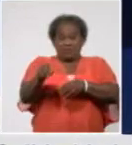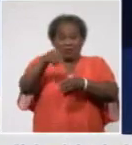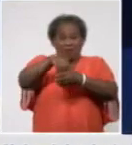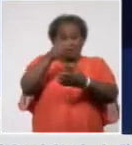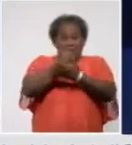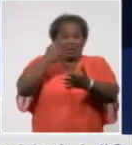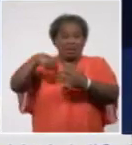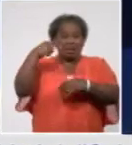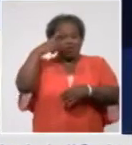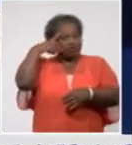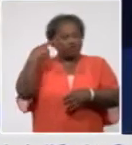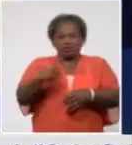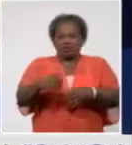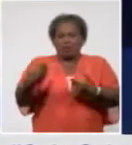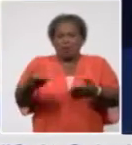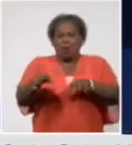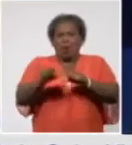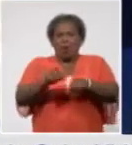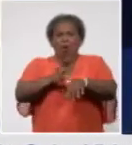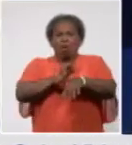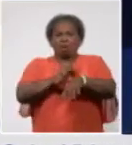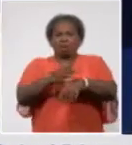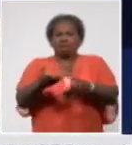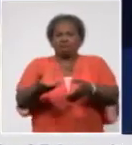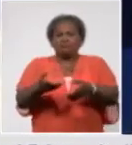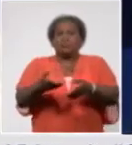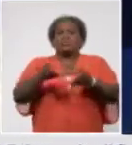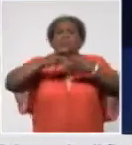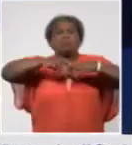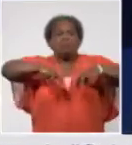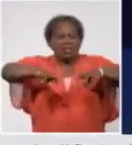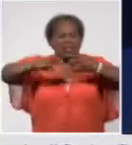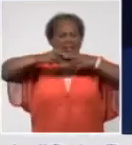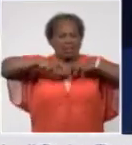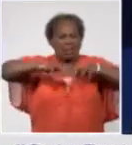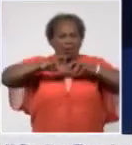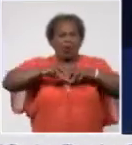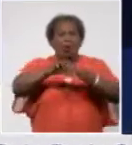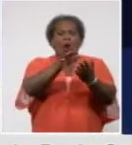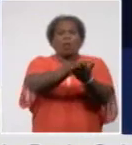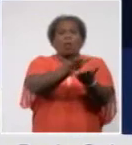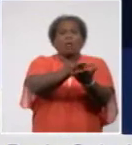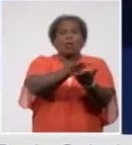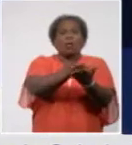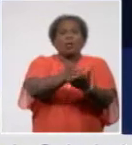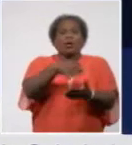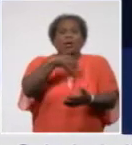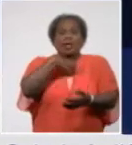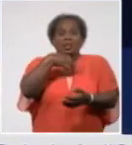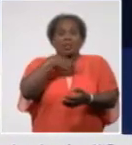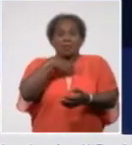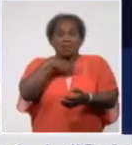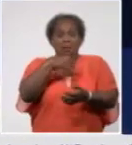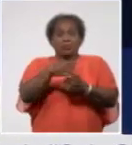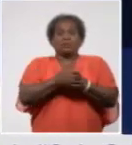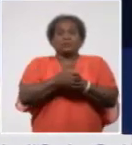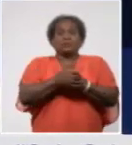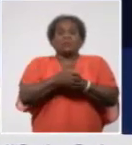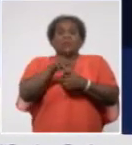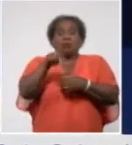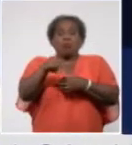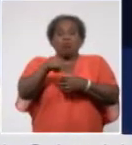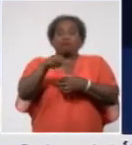no one to have tested positive for the virus contracted it abroad, meaning that imported cases